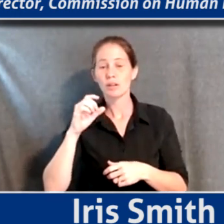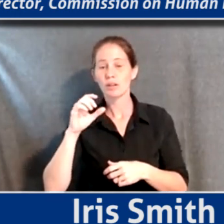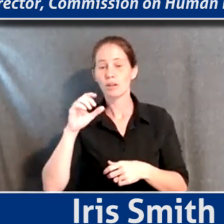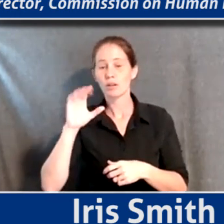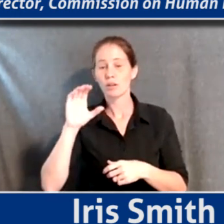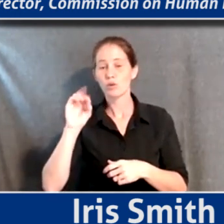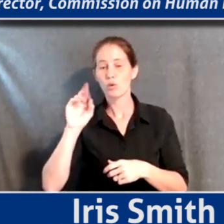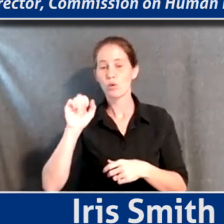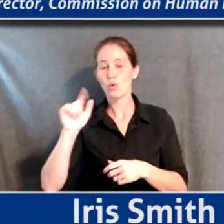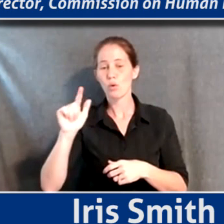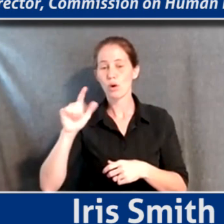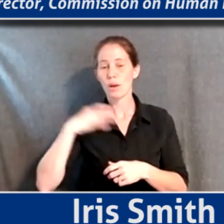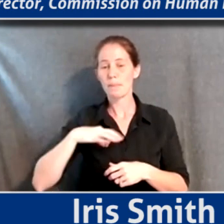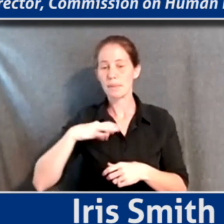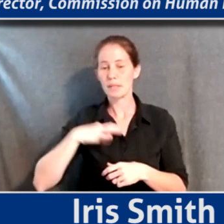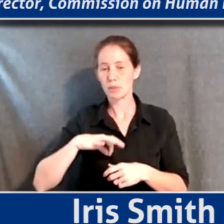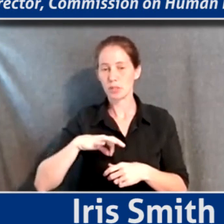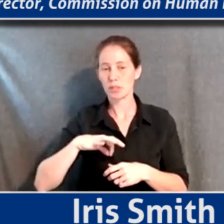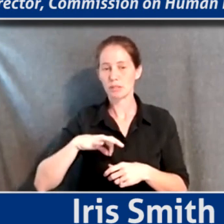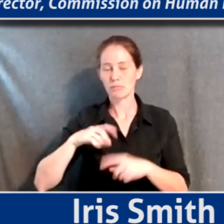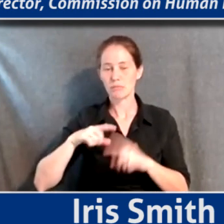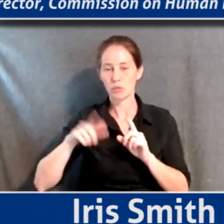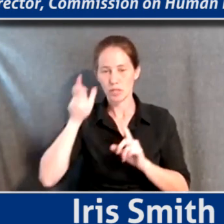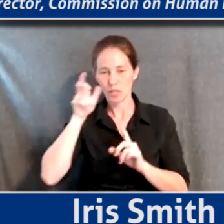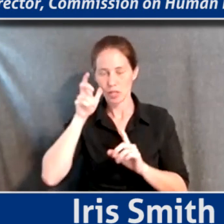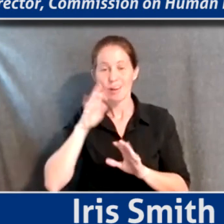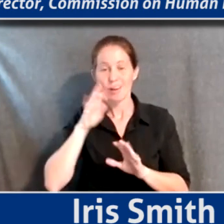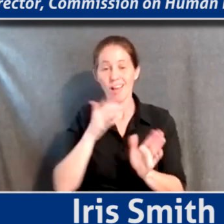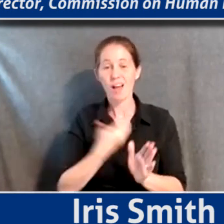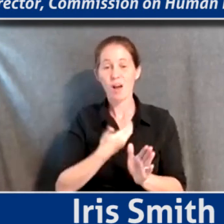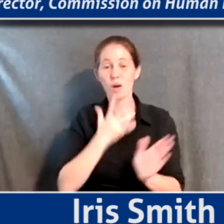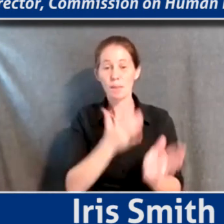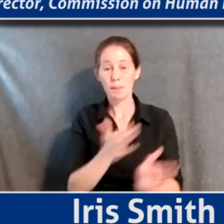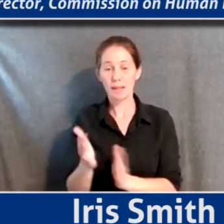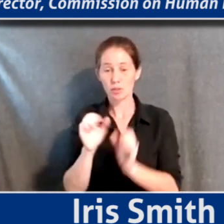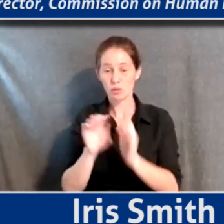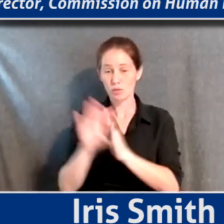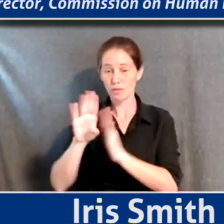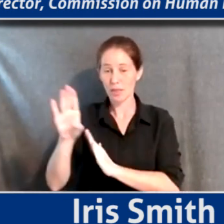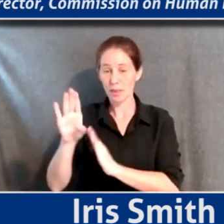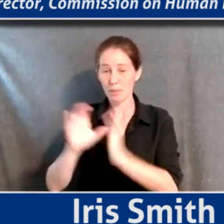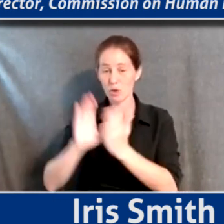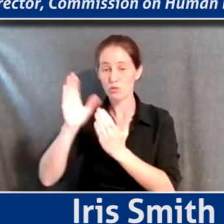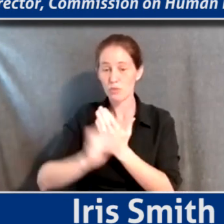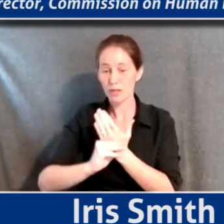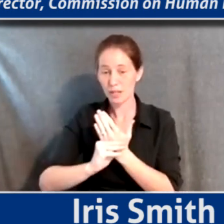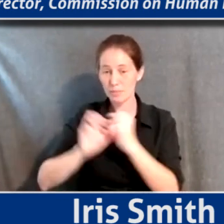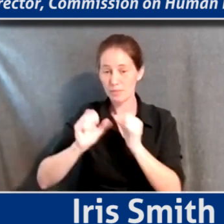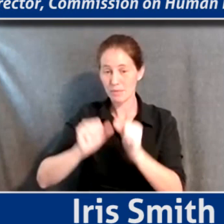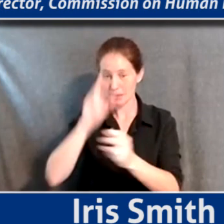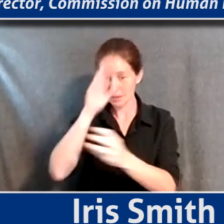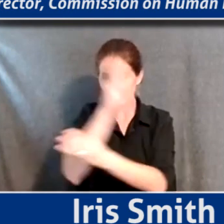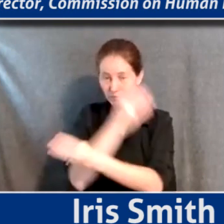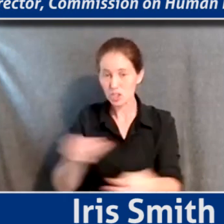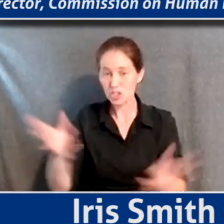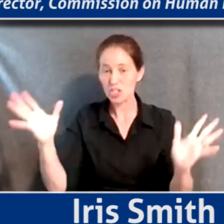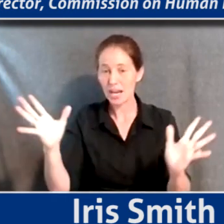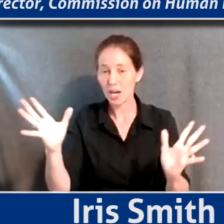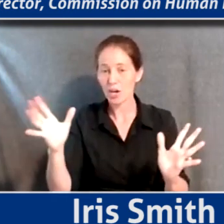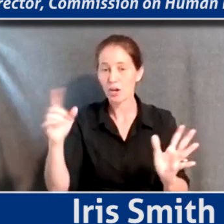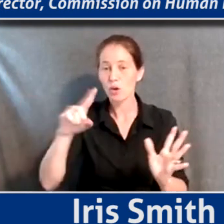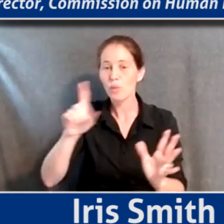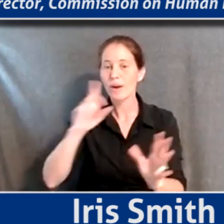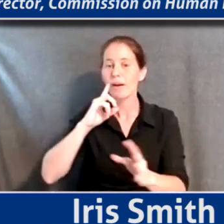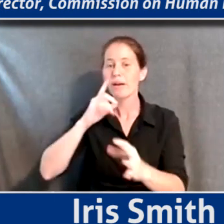you know, and this is our plan to be able to develop a curriculum that can share in the placements that the